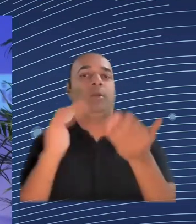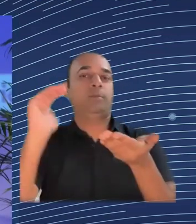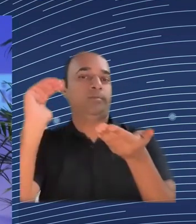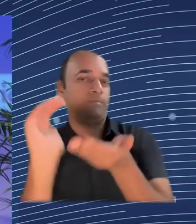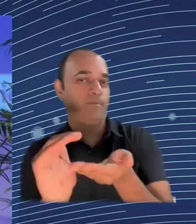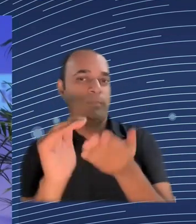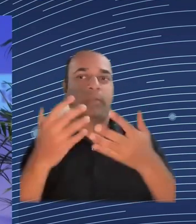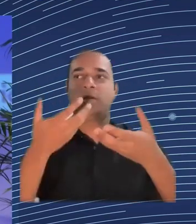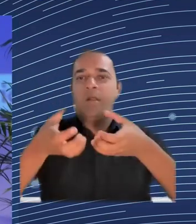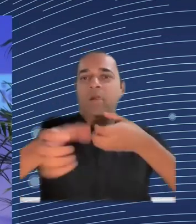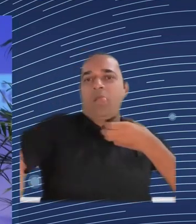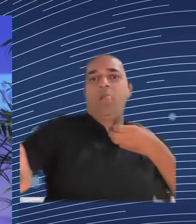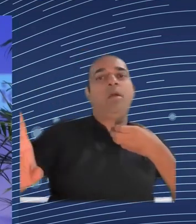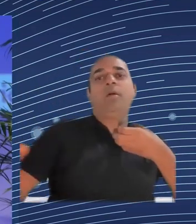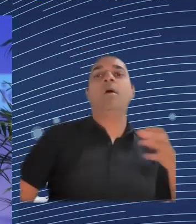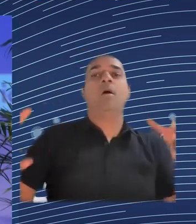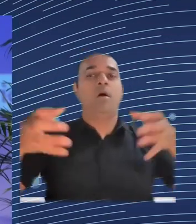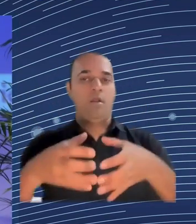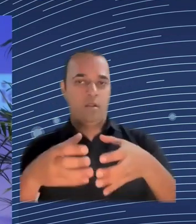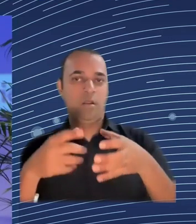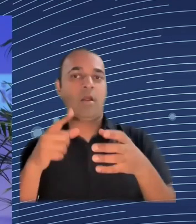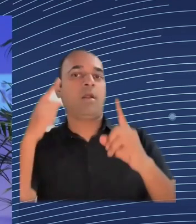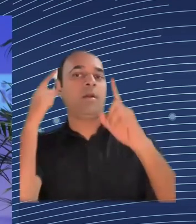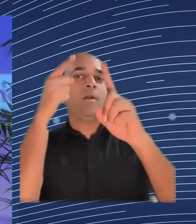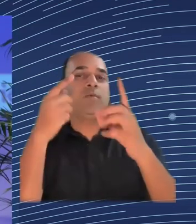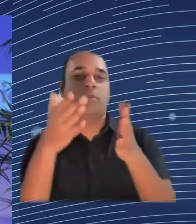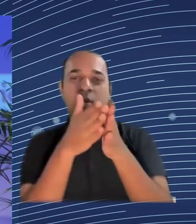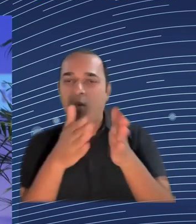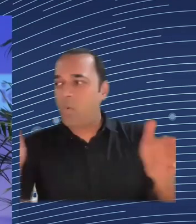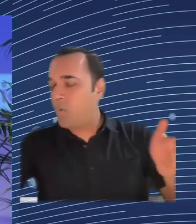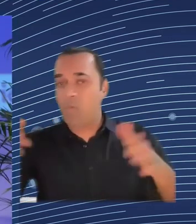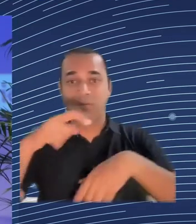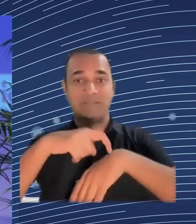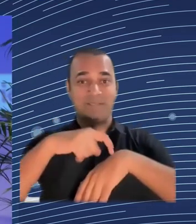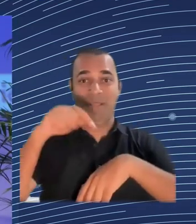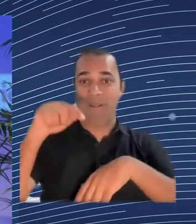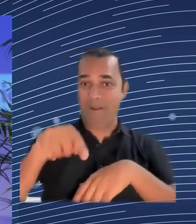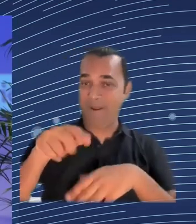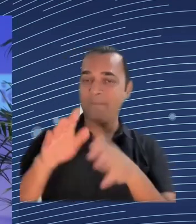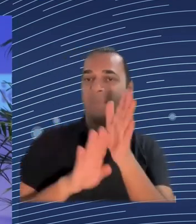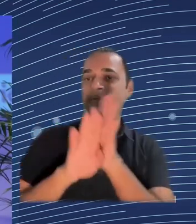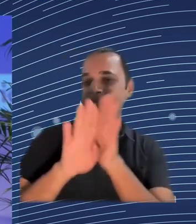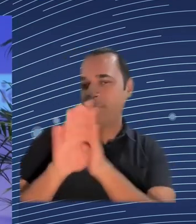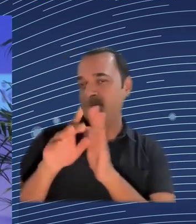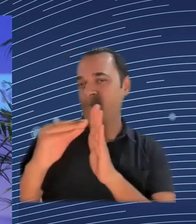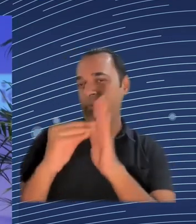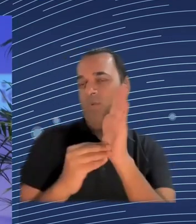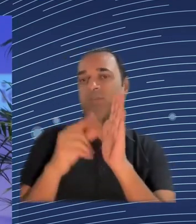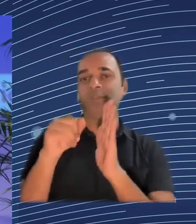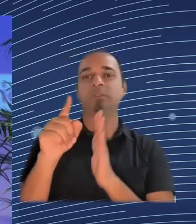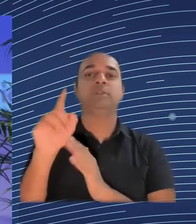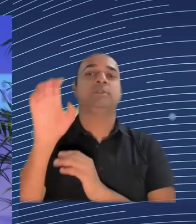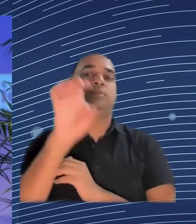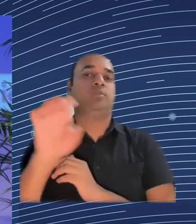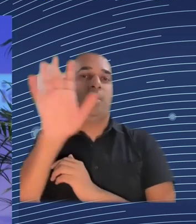way ahead. It's rather using, scaling up and taking over the results of the